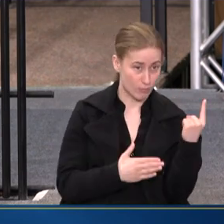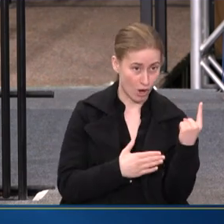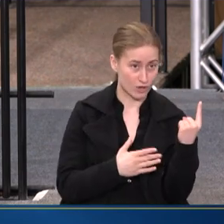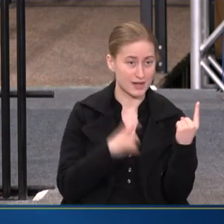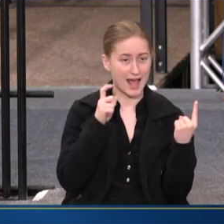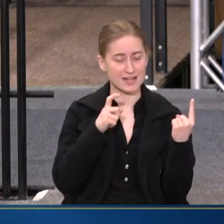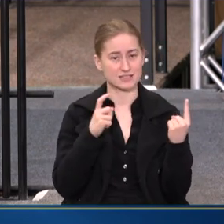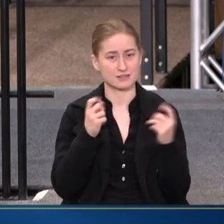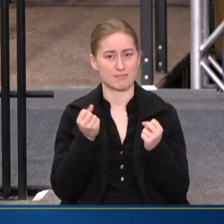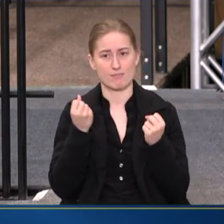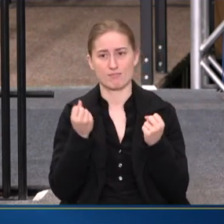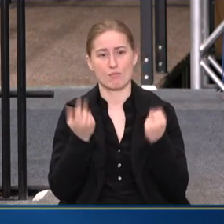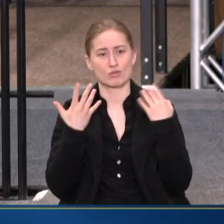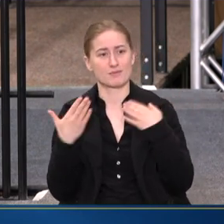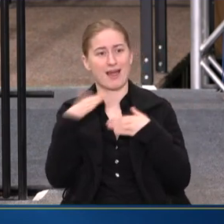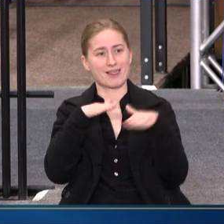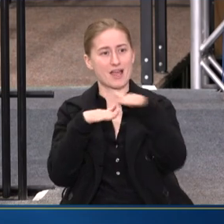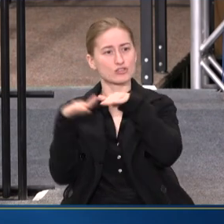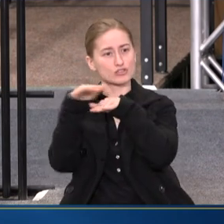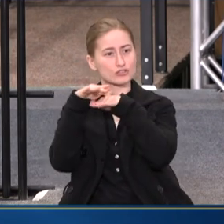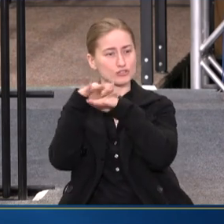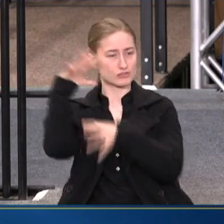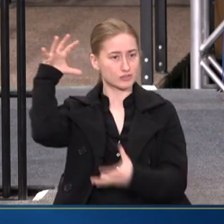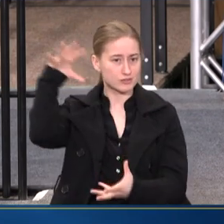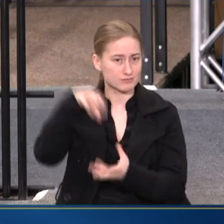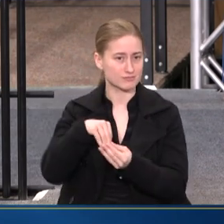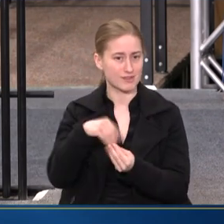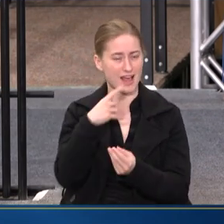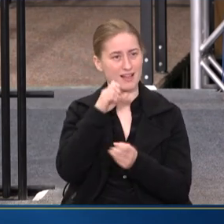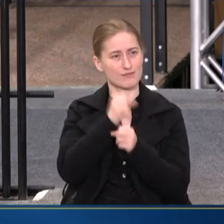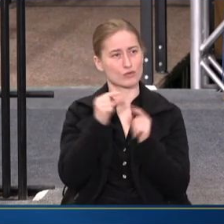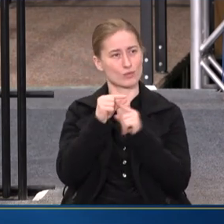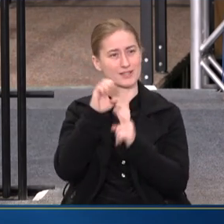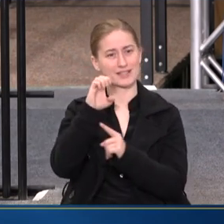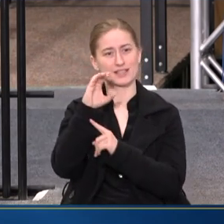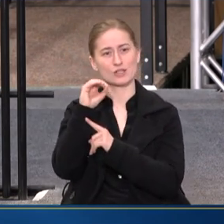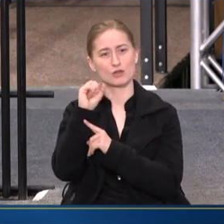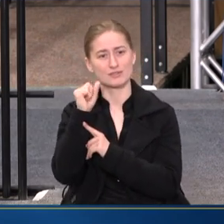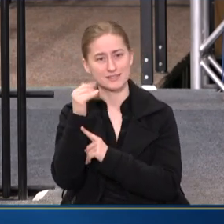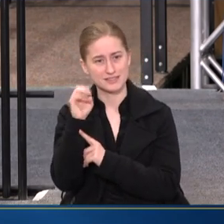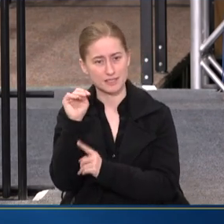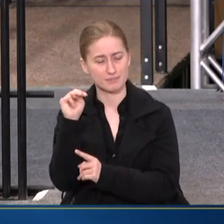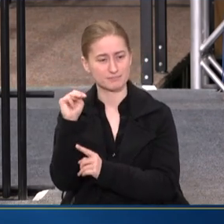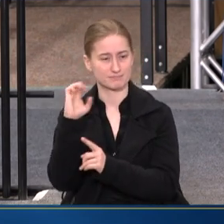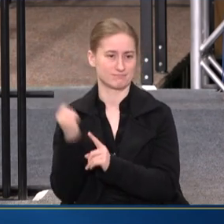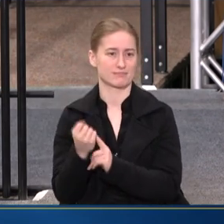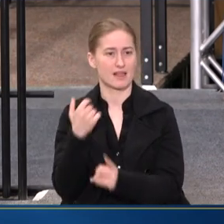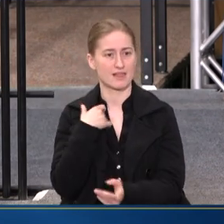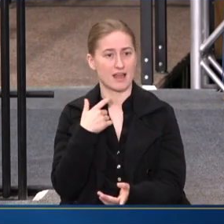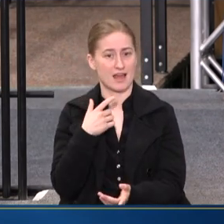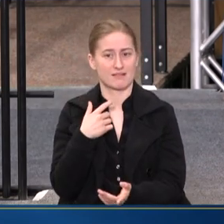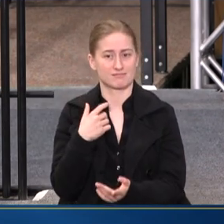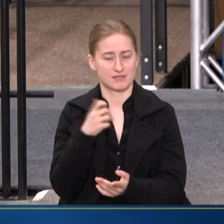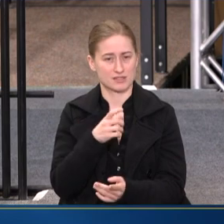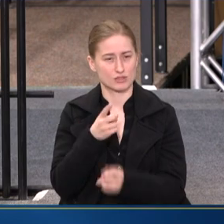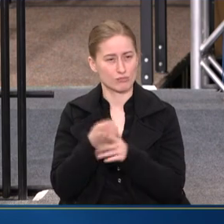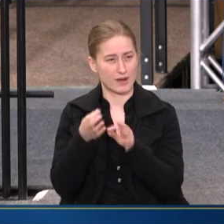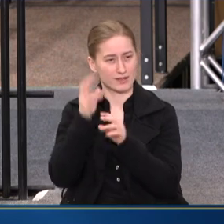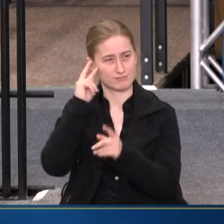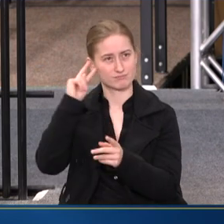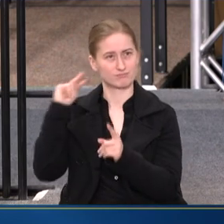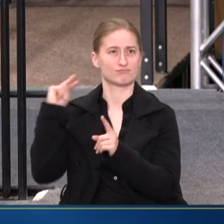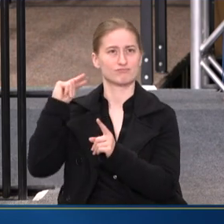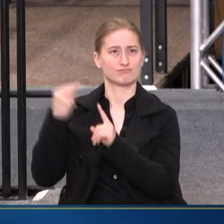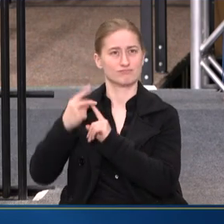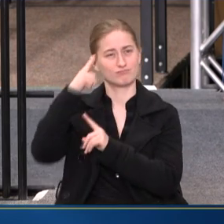the problem. It's multilayered. So I loved hearing ecosystem. I think that's exactly the right, right framing. And I loved hearing about that money because I